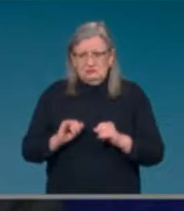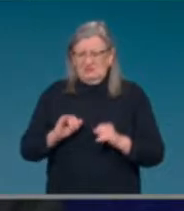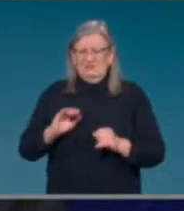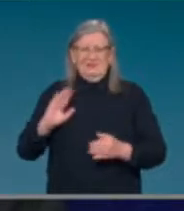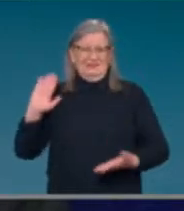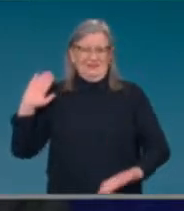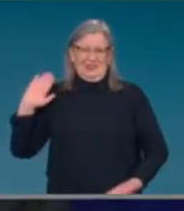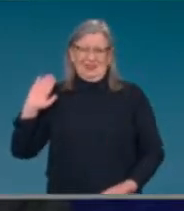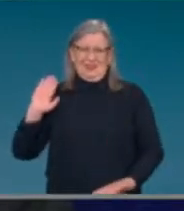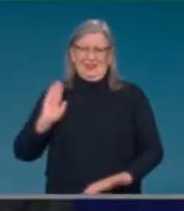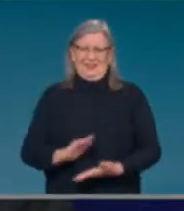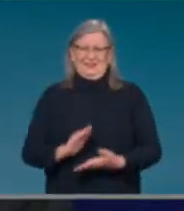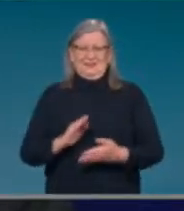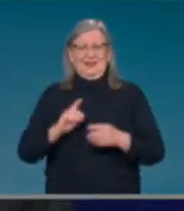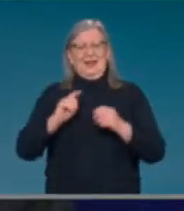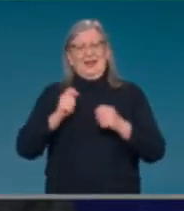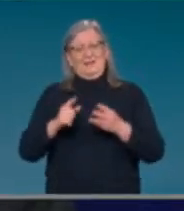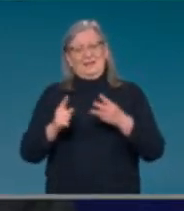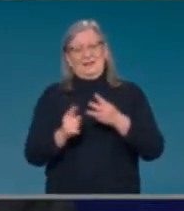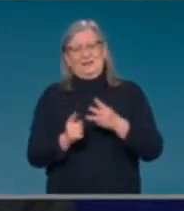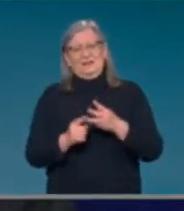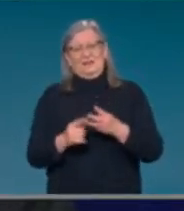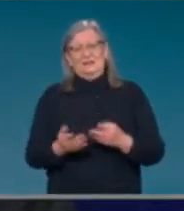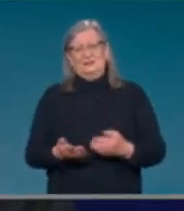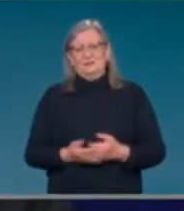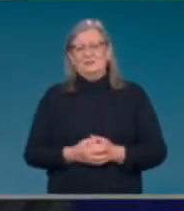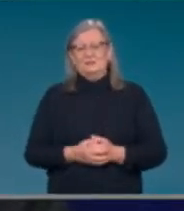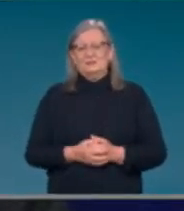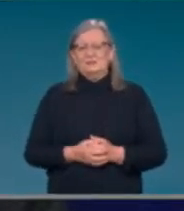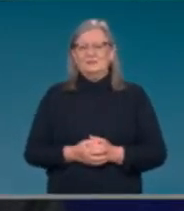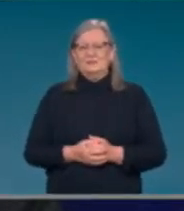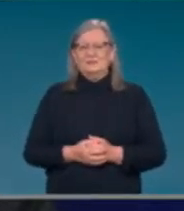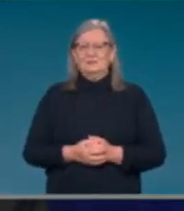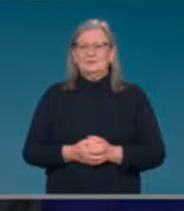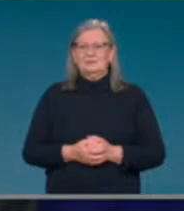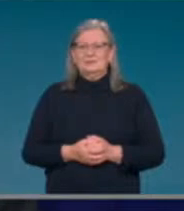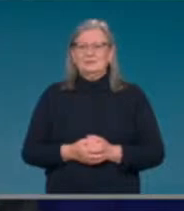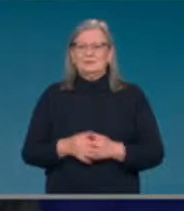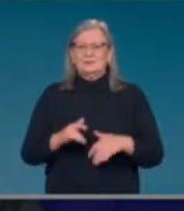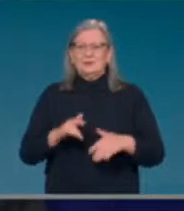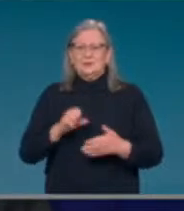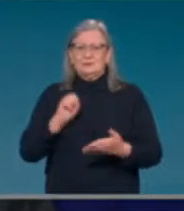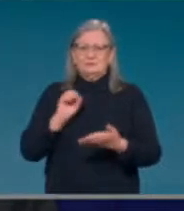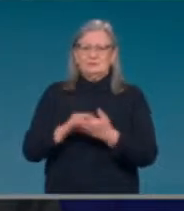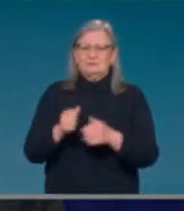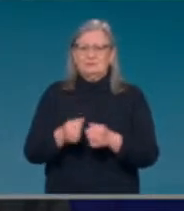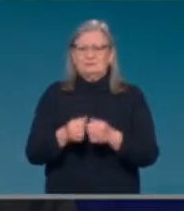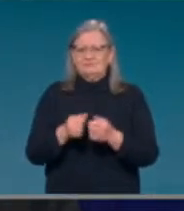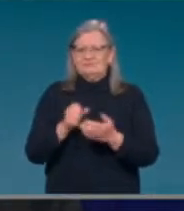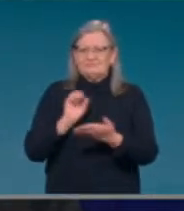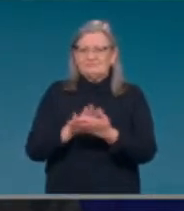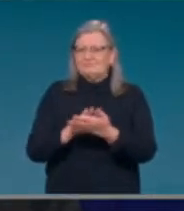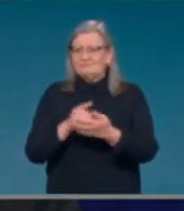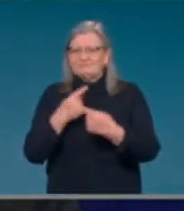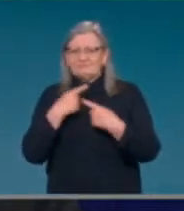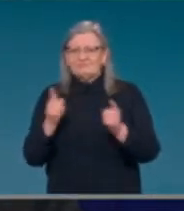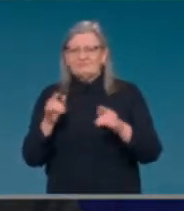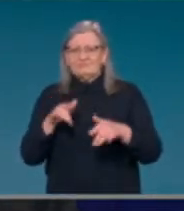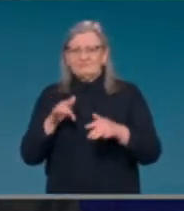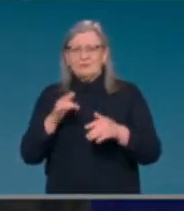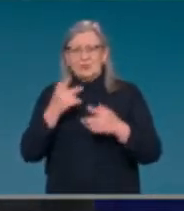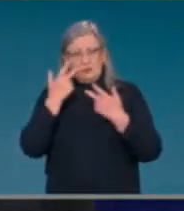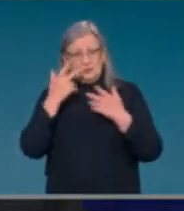there was some recent results, not yet in a medical journal, but on a thousand subjects, showing that a third dose